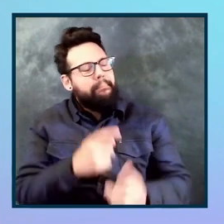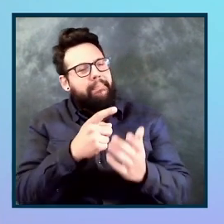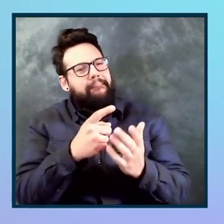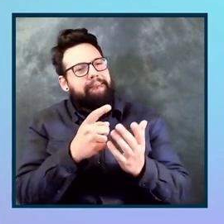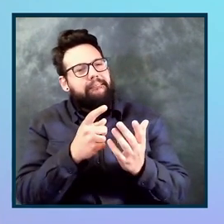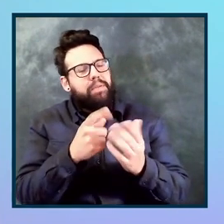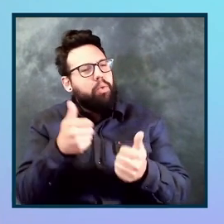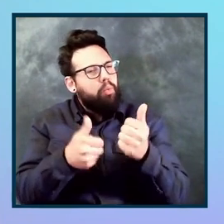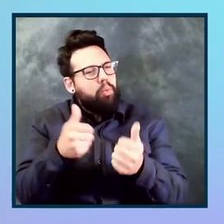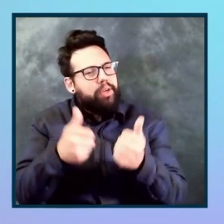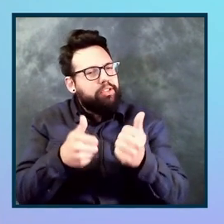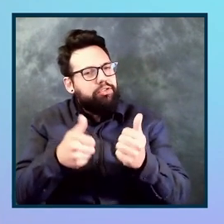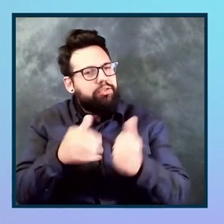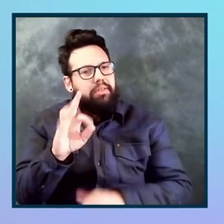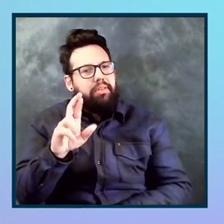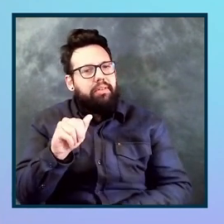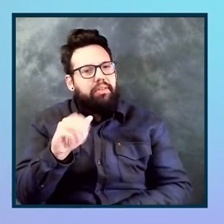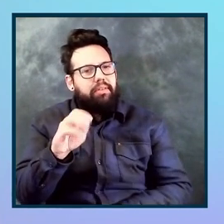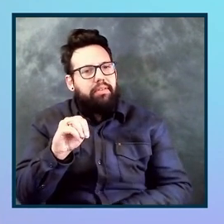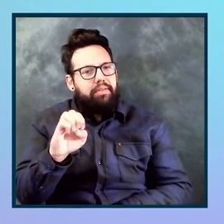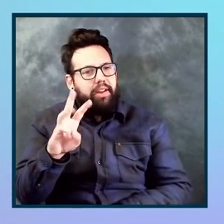uh, do Axe tools support?